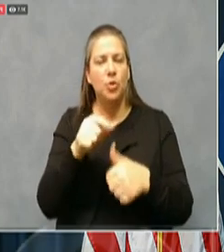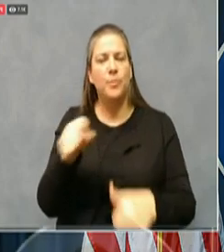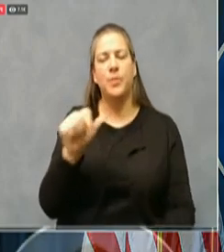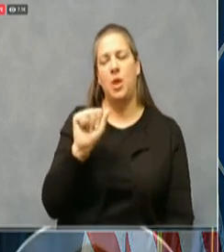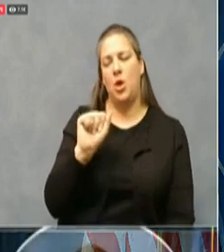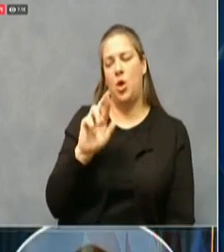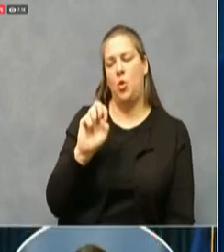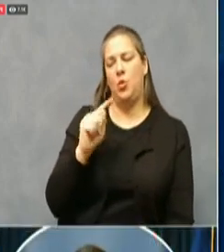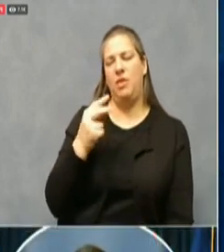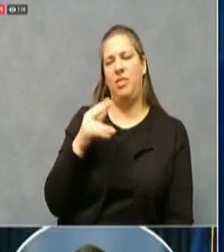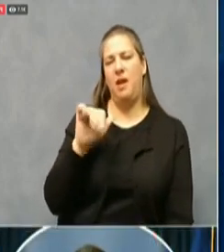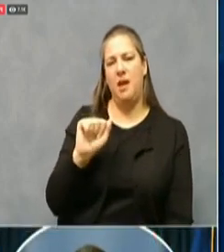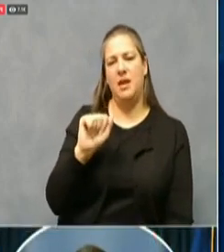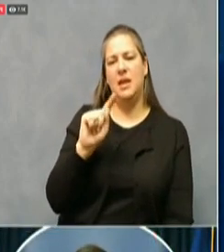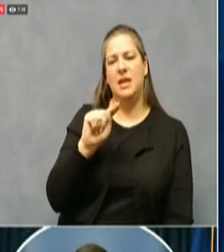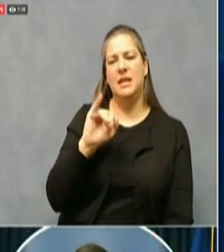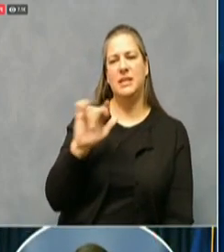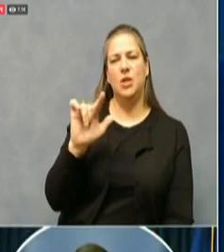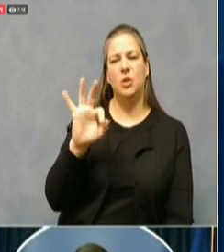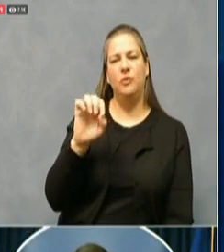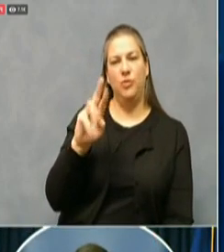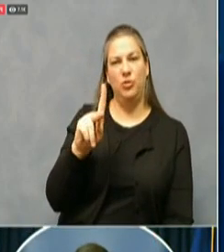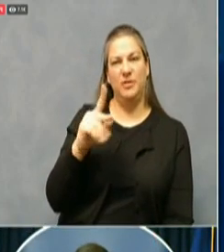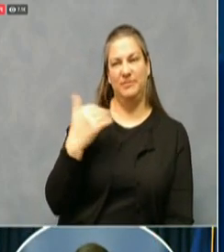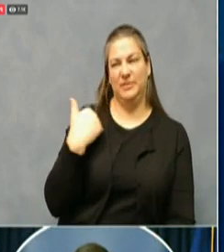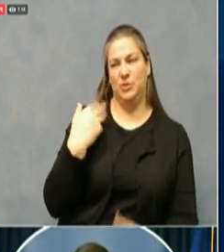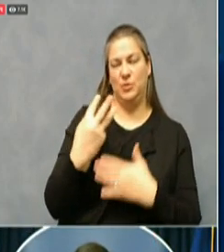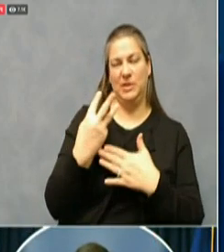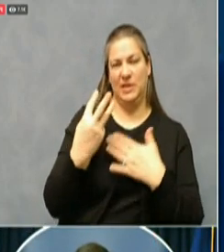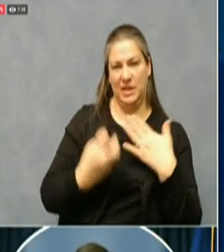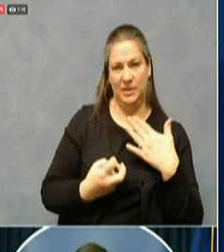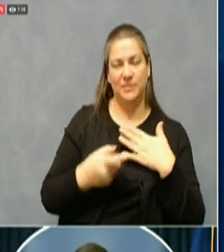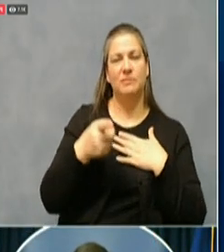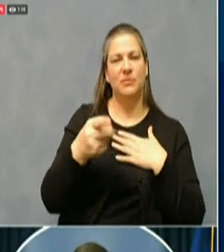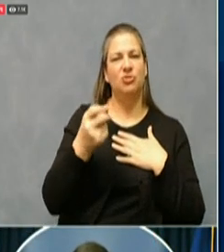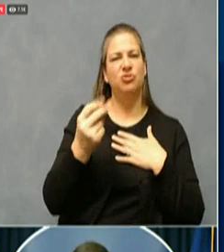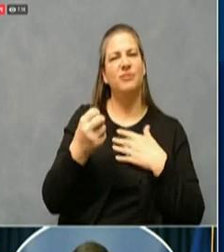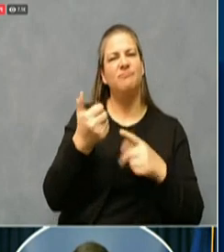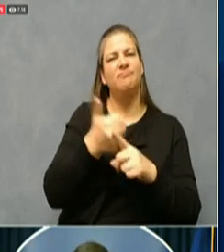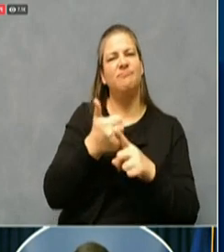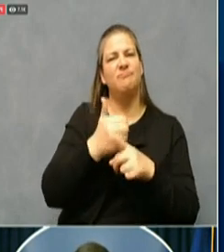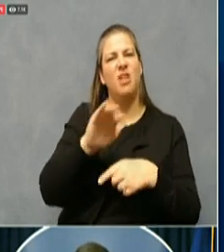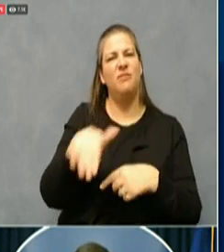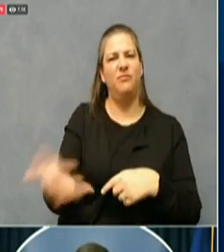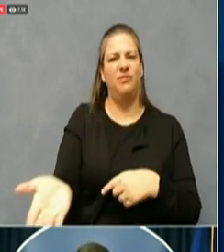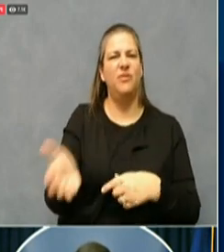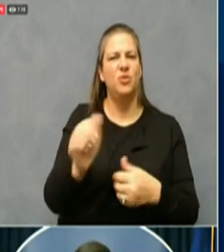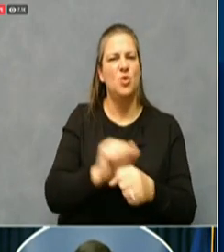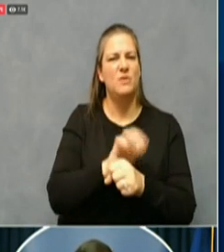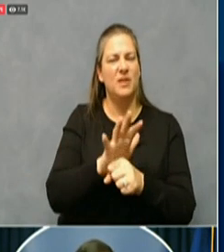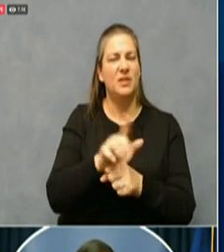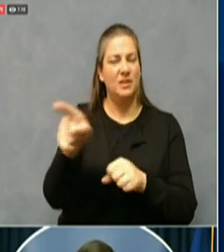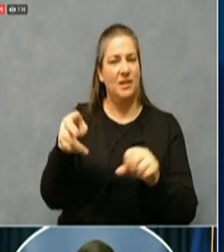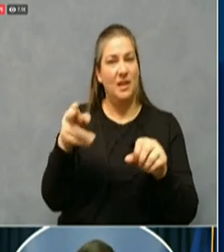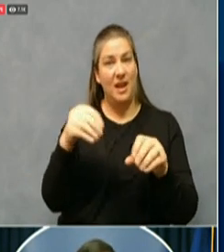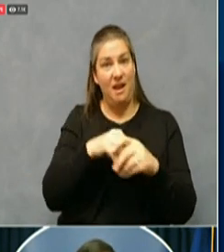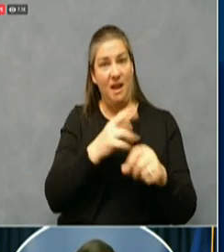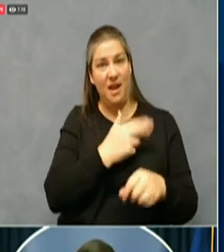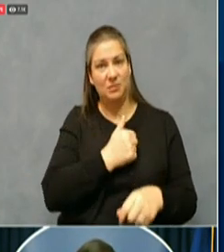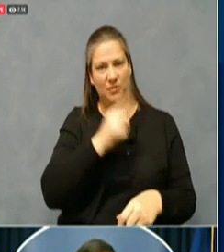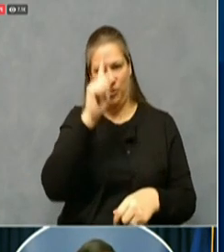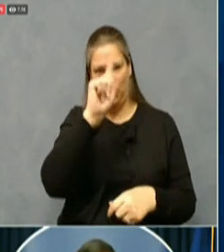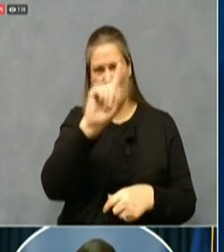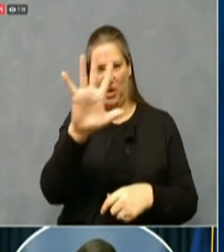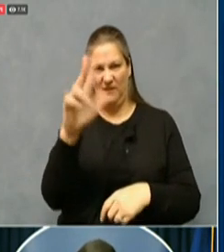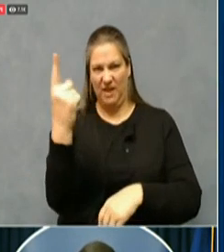weekend, Kentucky lost Arethia Tilford to COVID-19 after 25 days in the hospital. She was 57